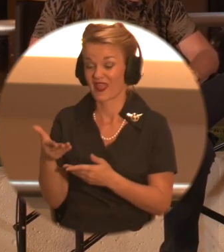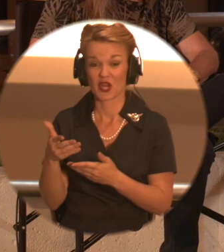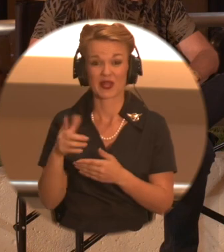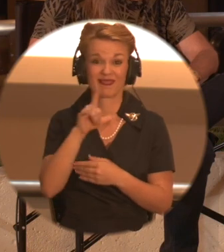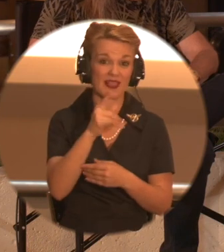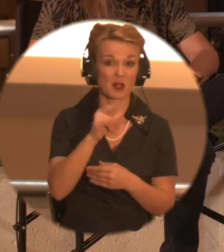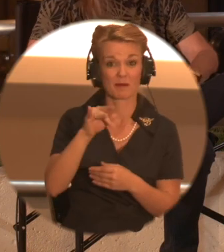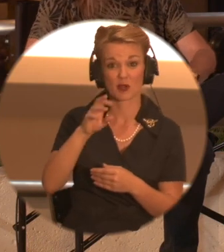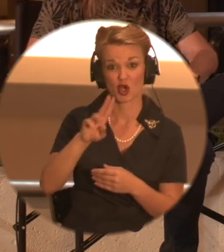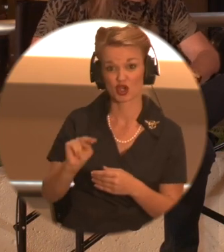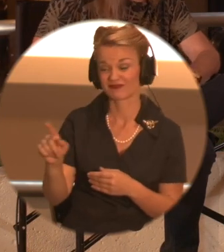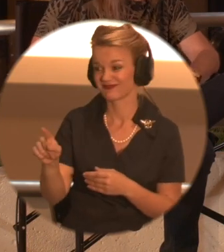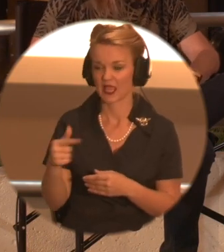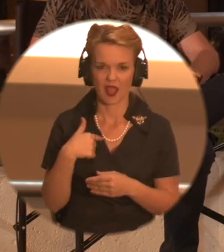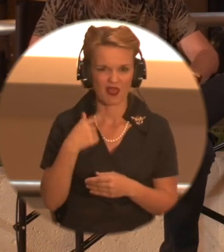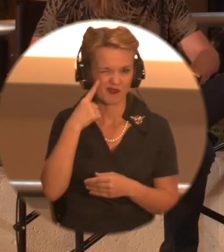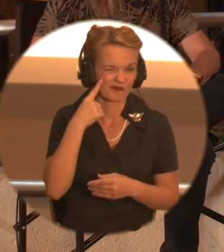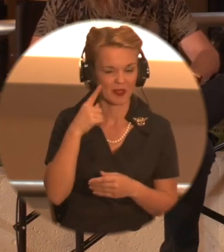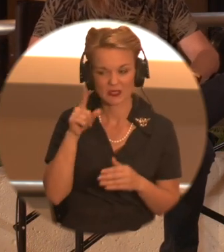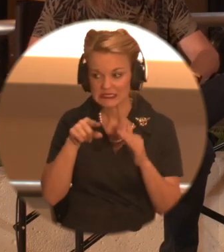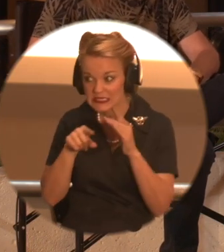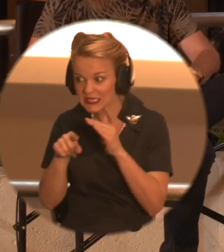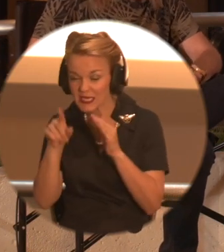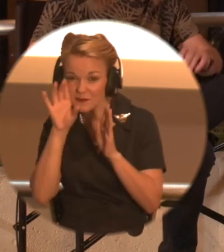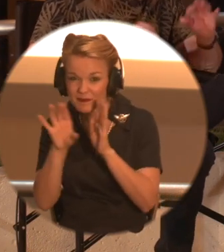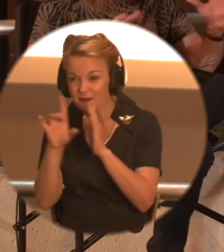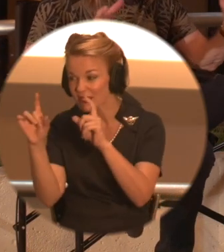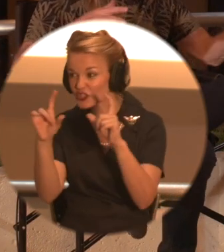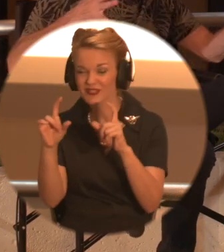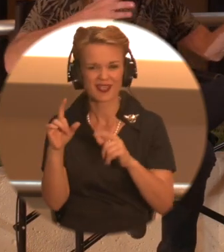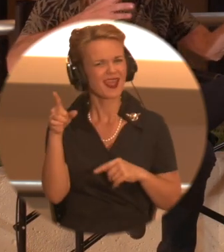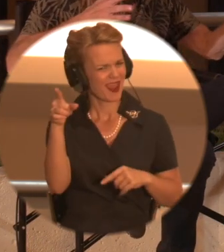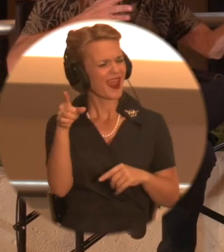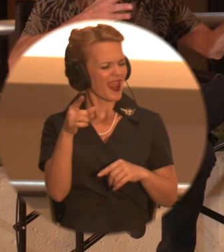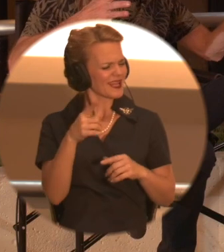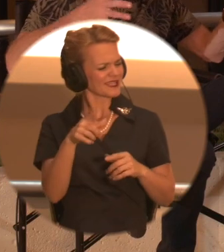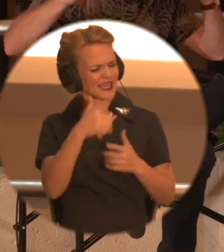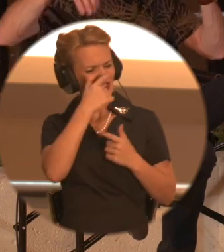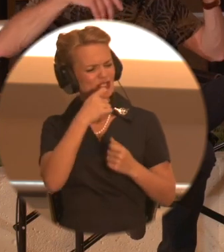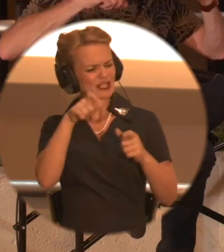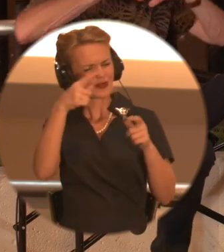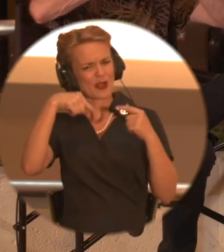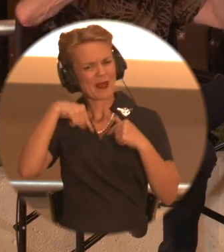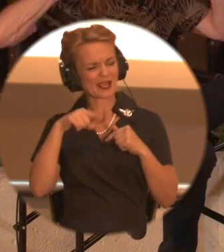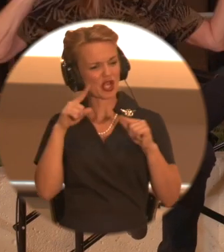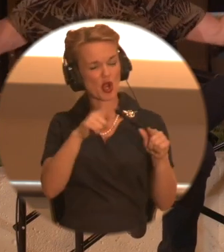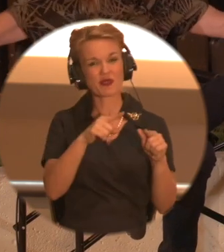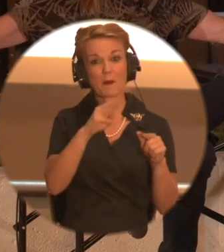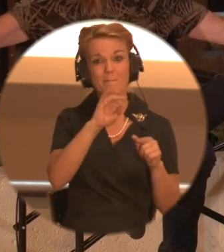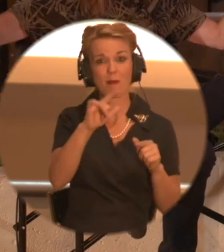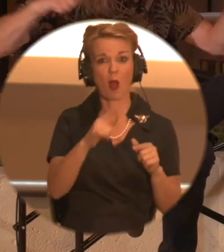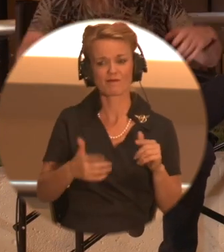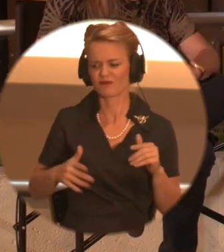just going to go sneak in there one day. I took a bunch of pictures. Very interesting to go back to your kind of high school mall. Yeah. And go around behind it, and there's an entire